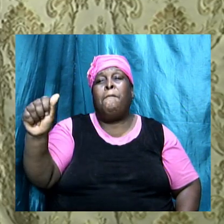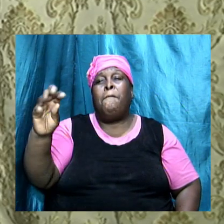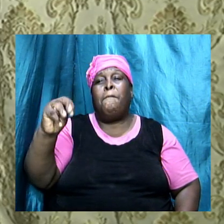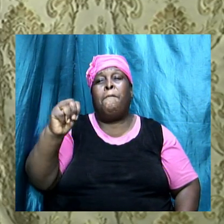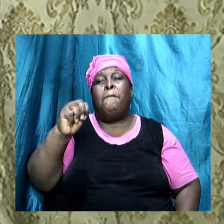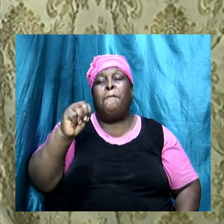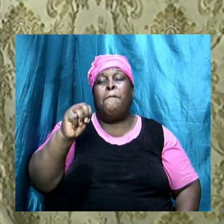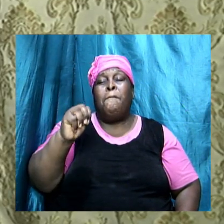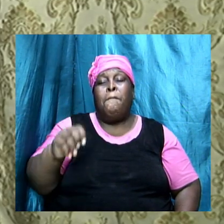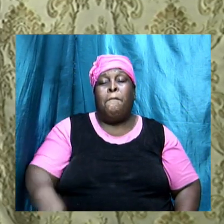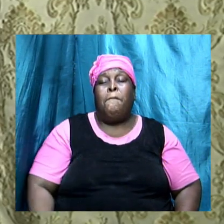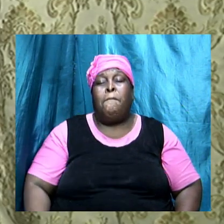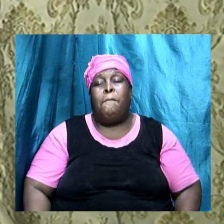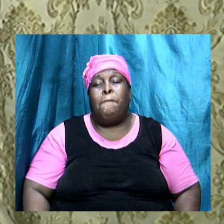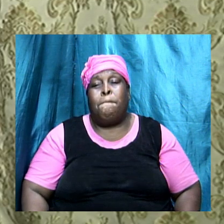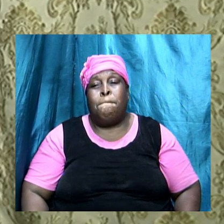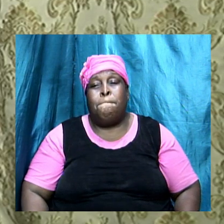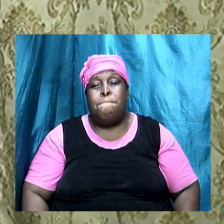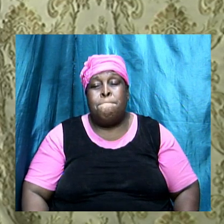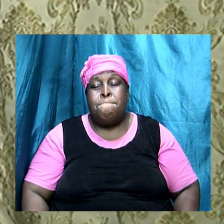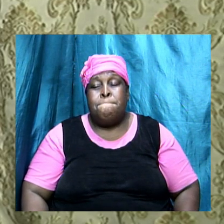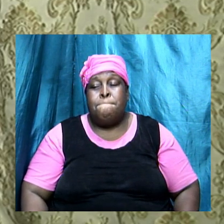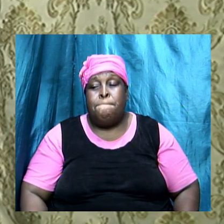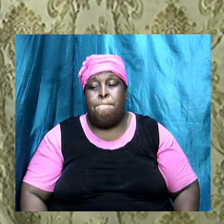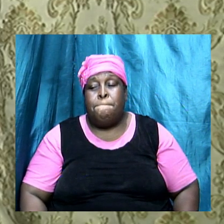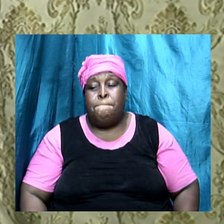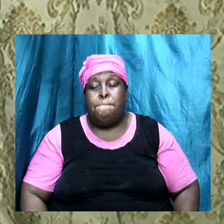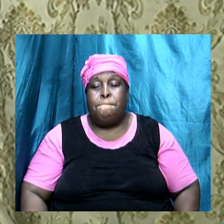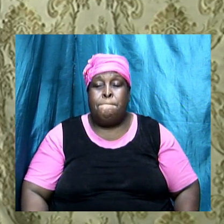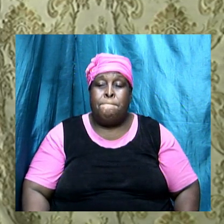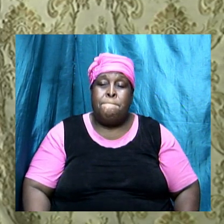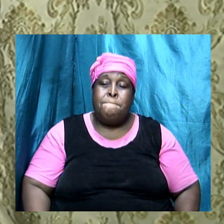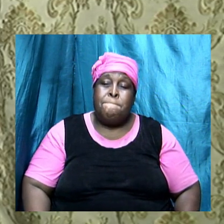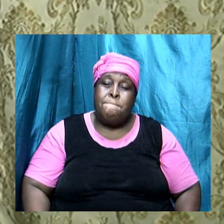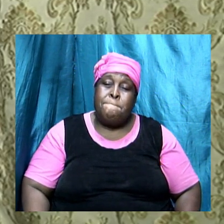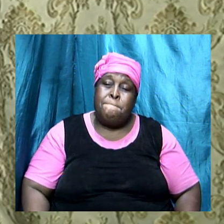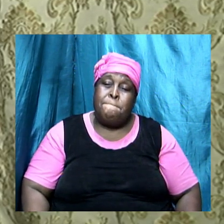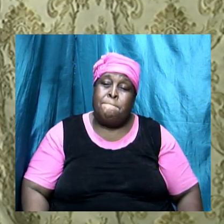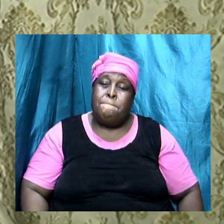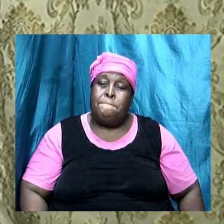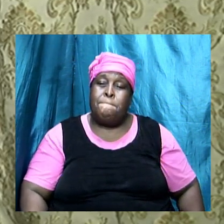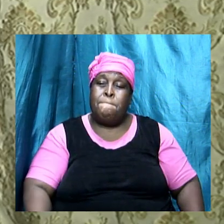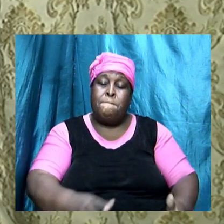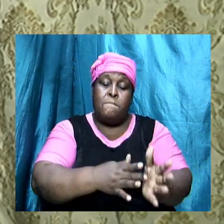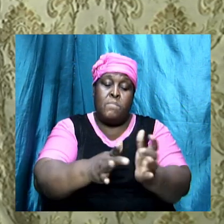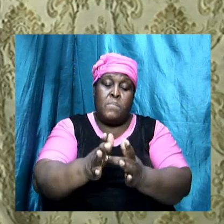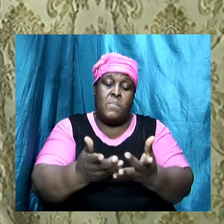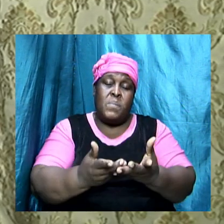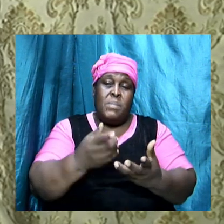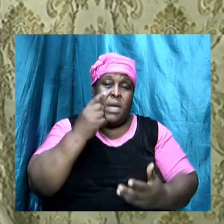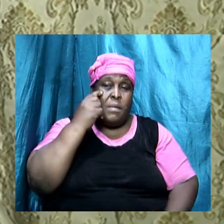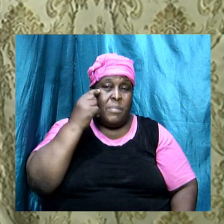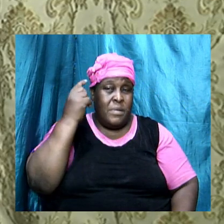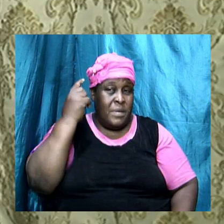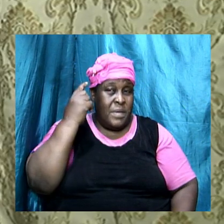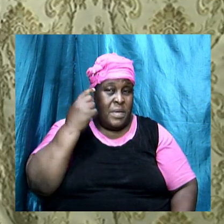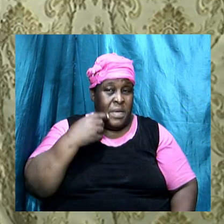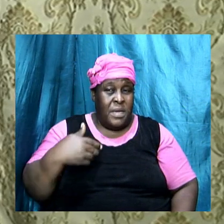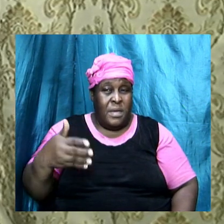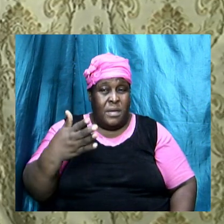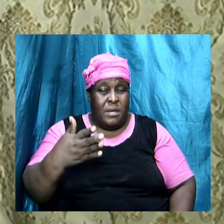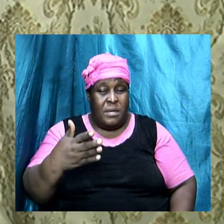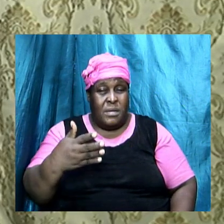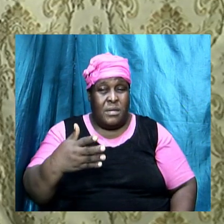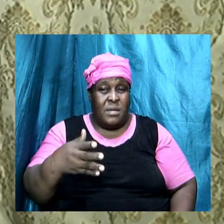12 through to 17, we're going to look at it. And the Bible here talks about